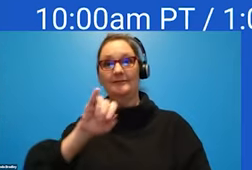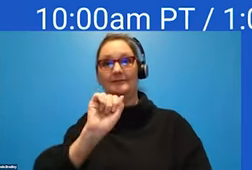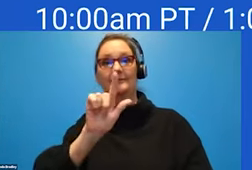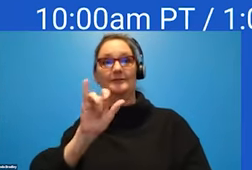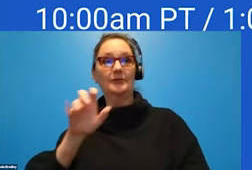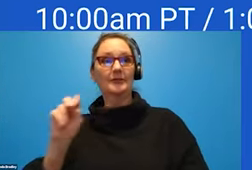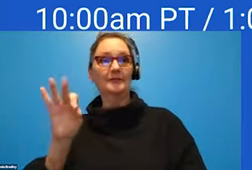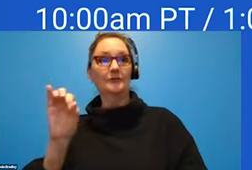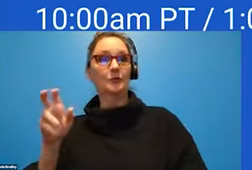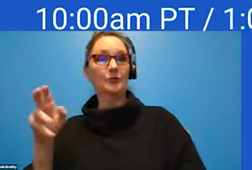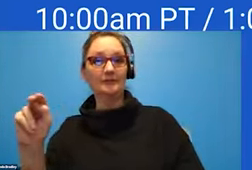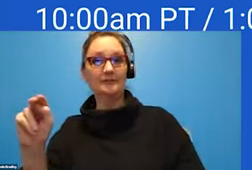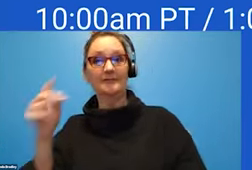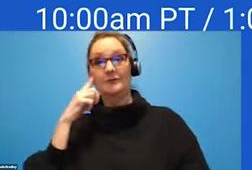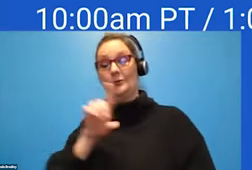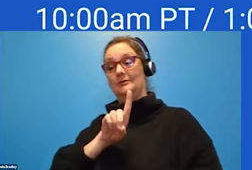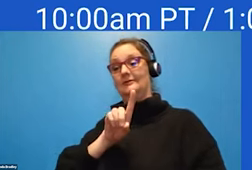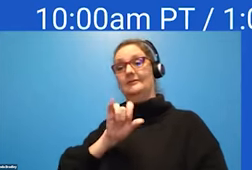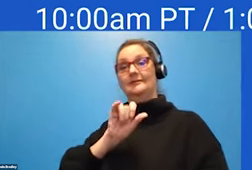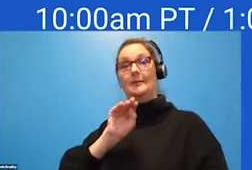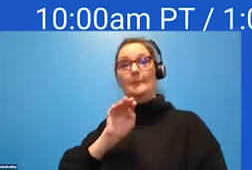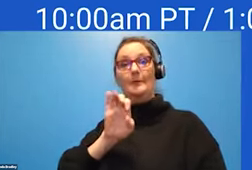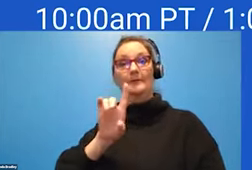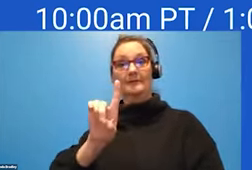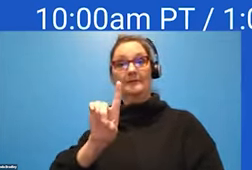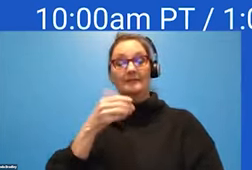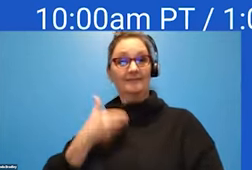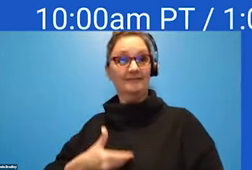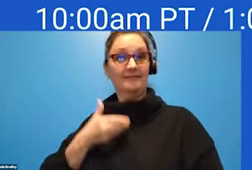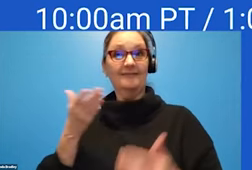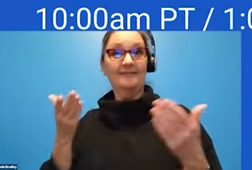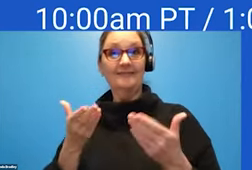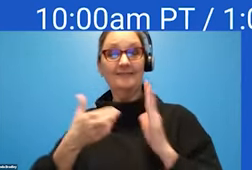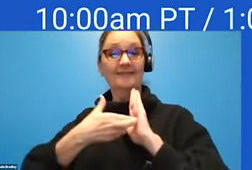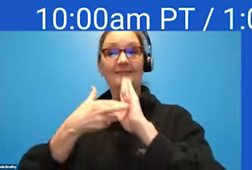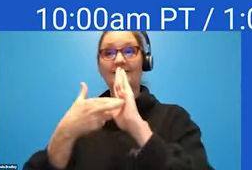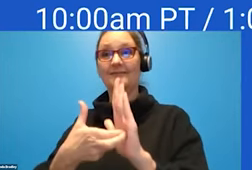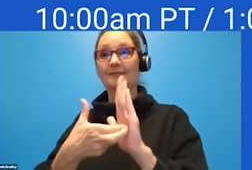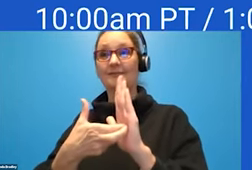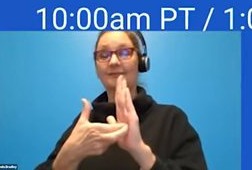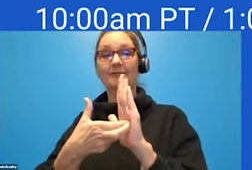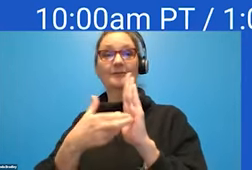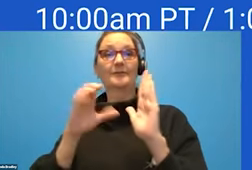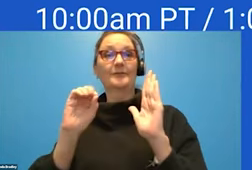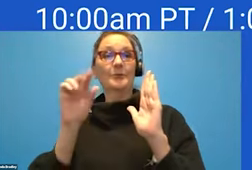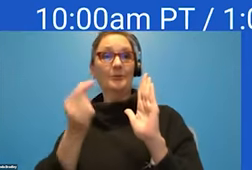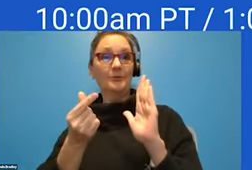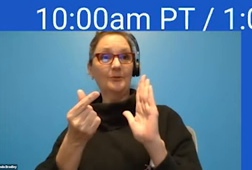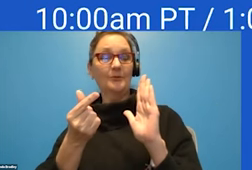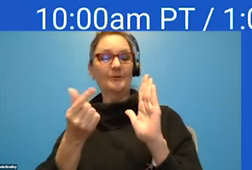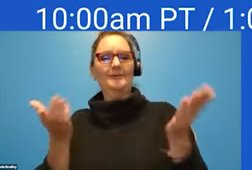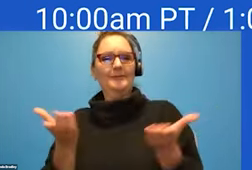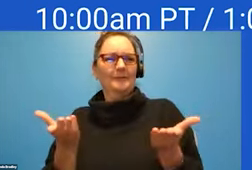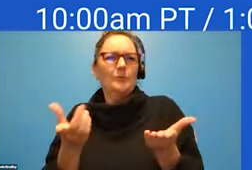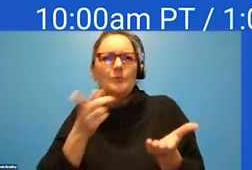and on behalf of Diamond, I'm here representing our organization. We are an inclusive